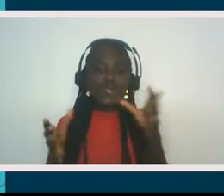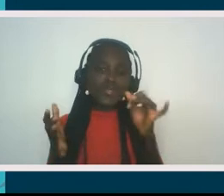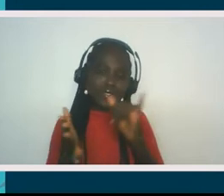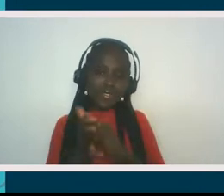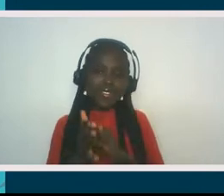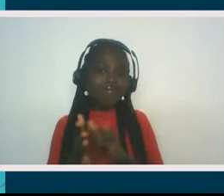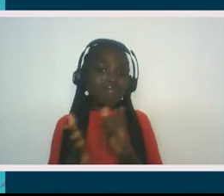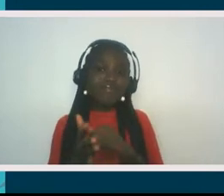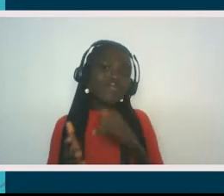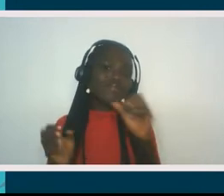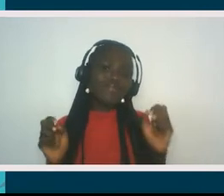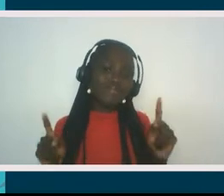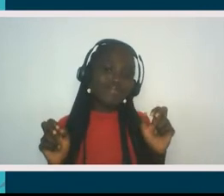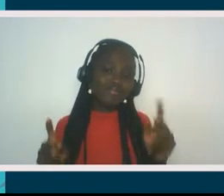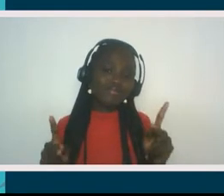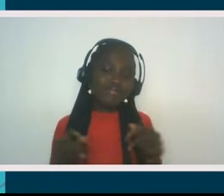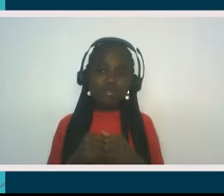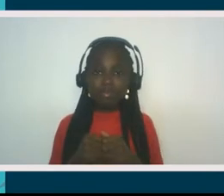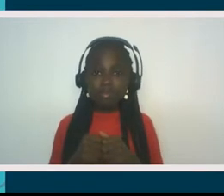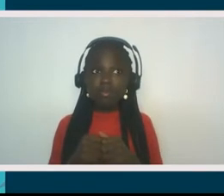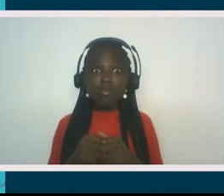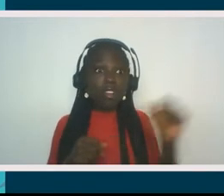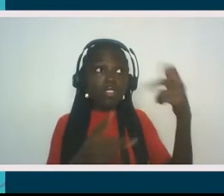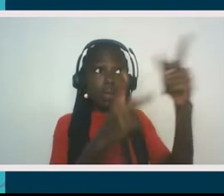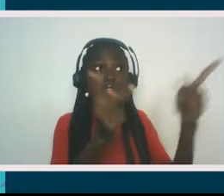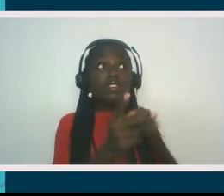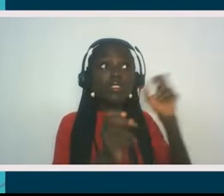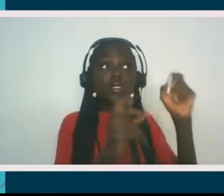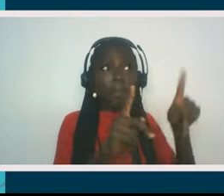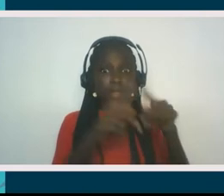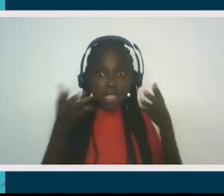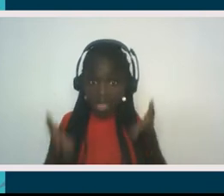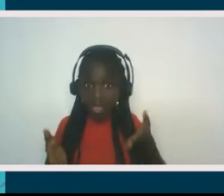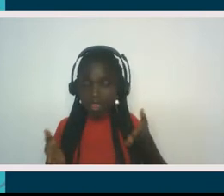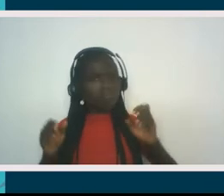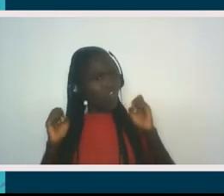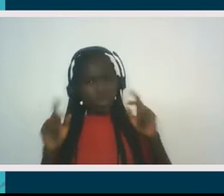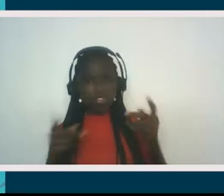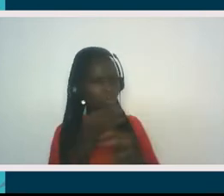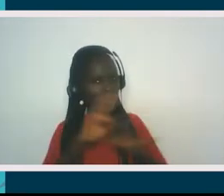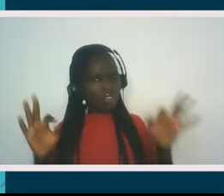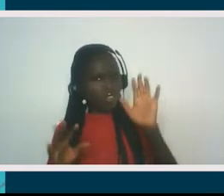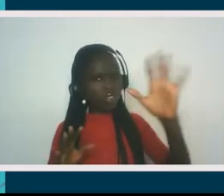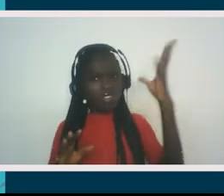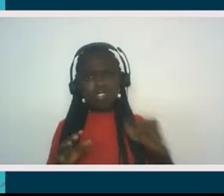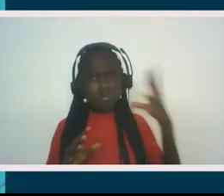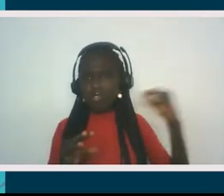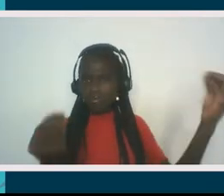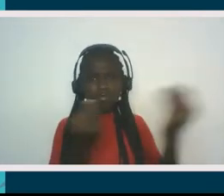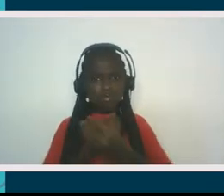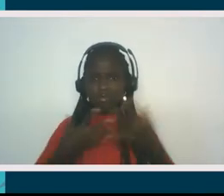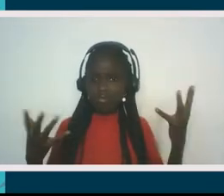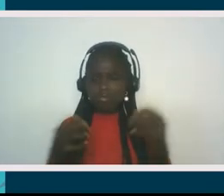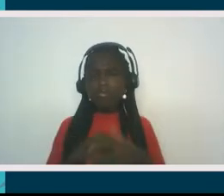So in other spaces here, please let us remember. Yeah. We, you know, we got our glass of wine and our